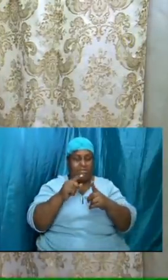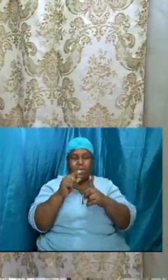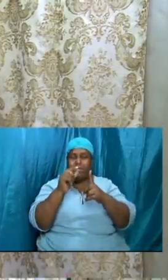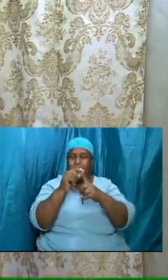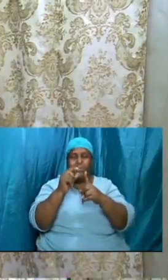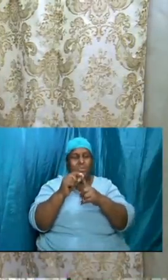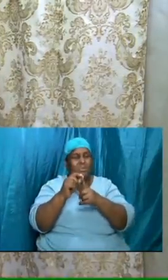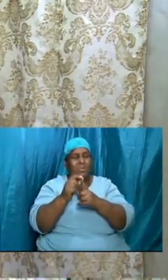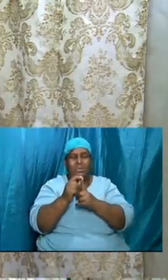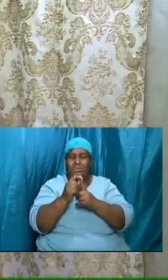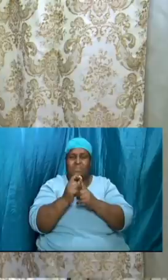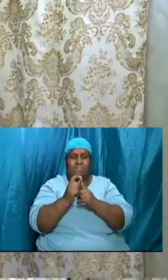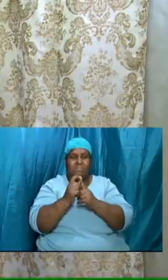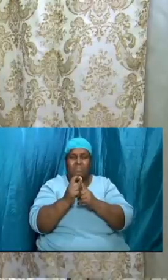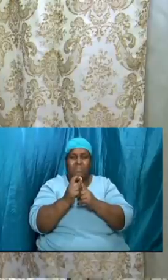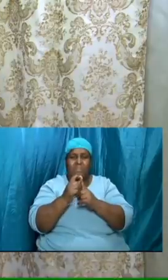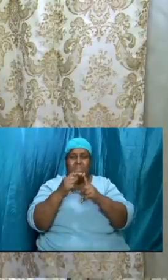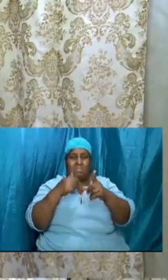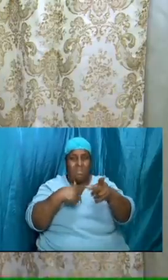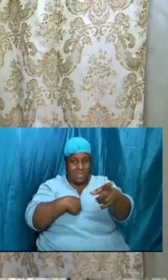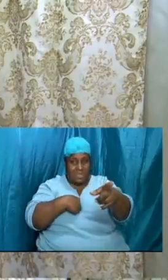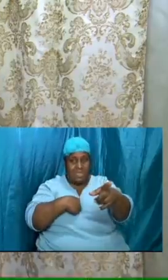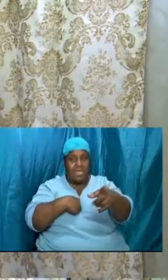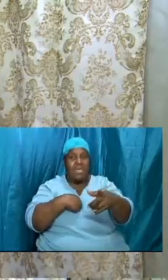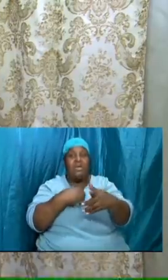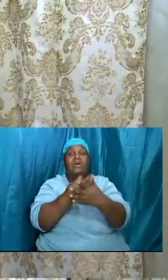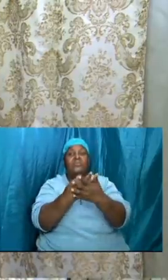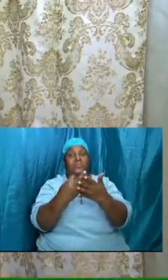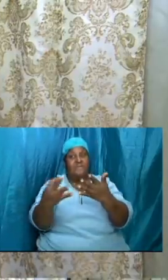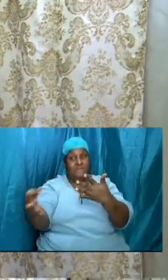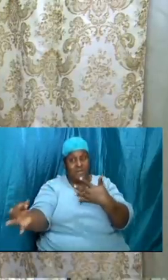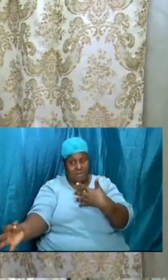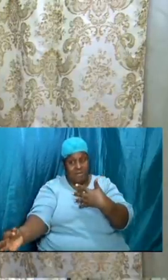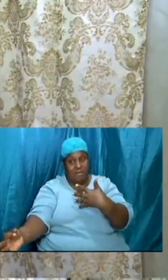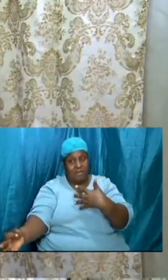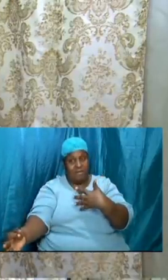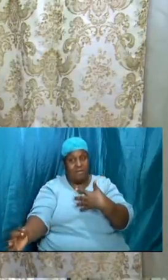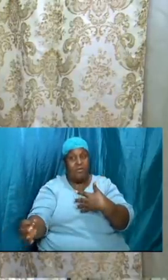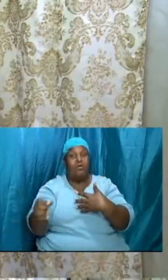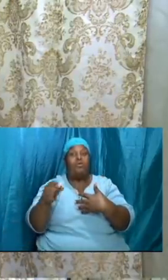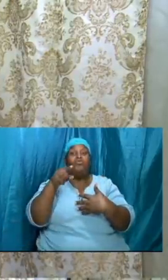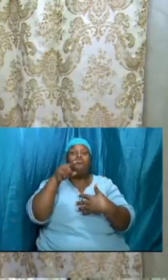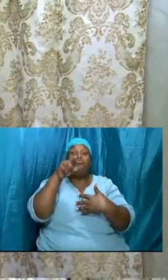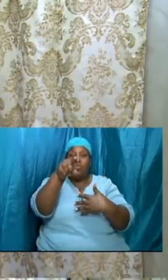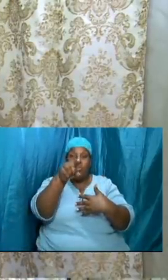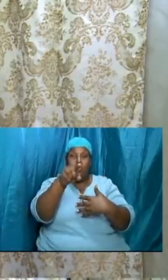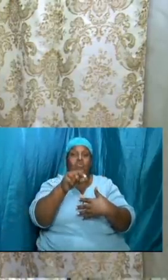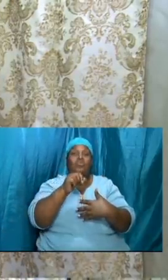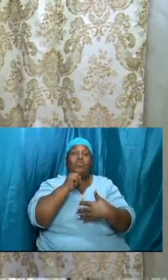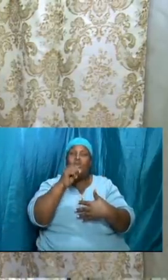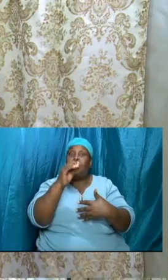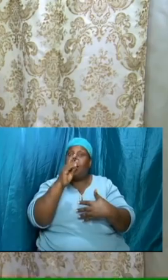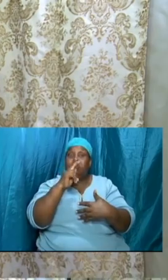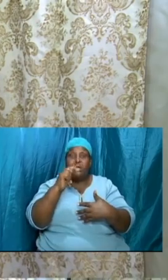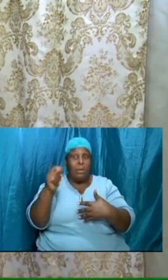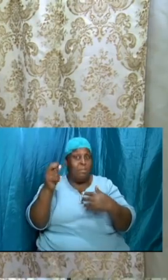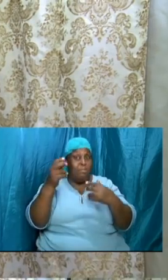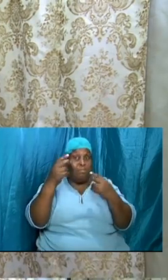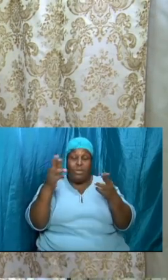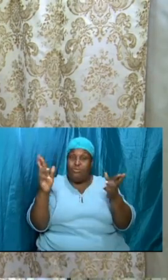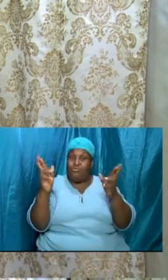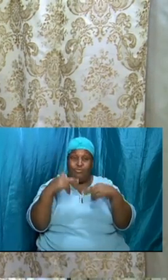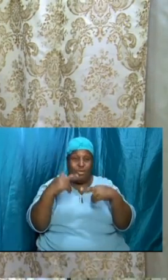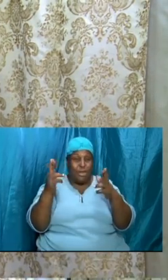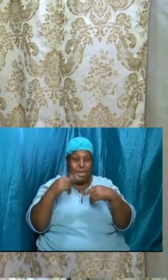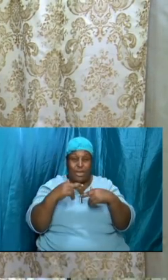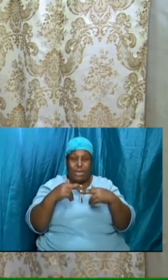i would have failed you would not have been ready and what does